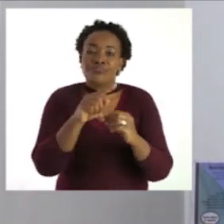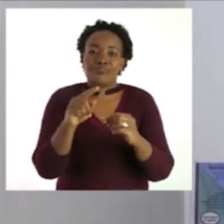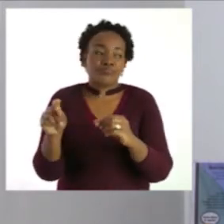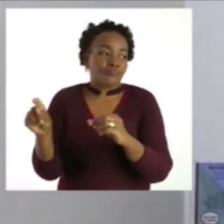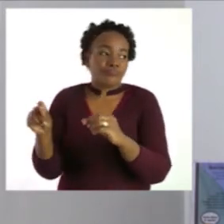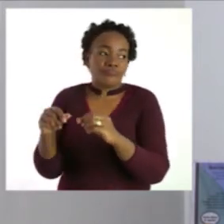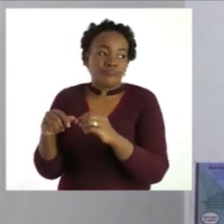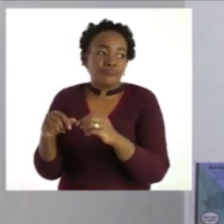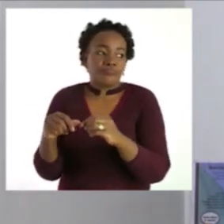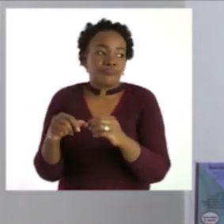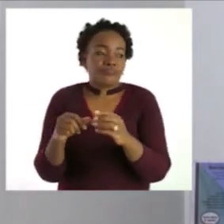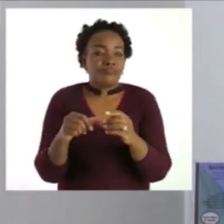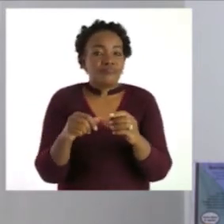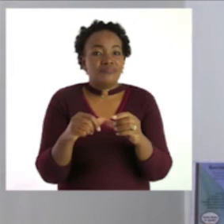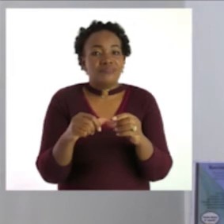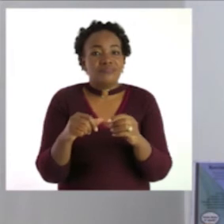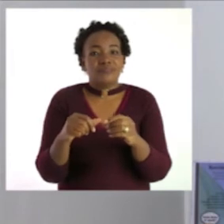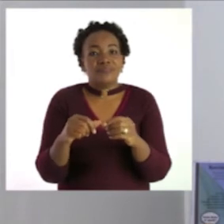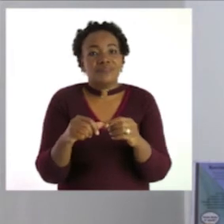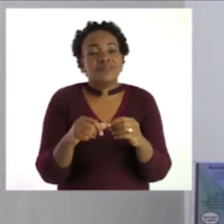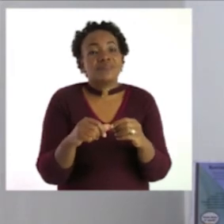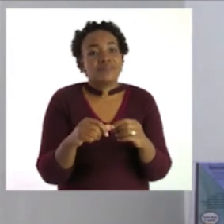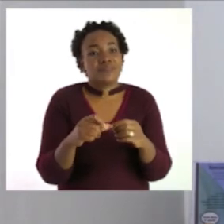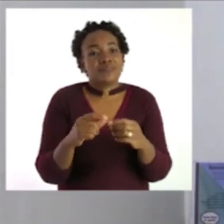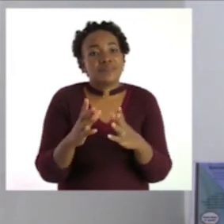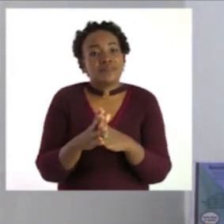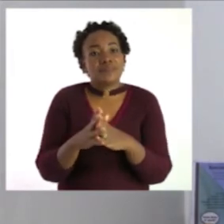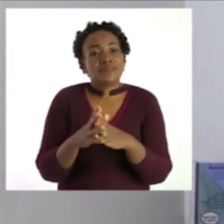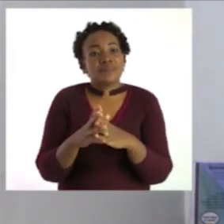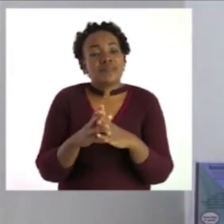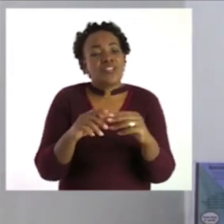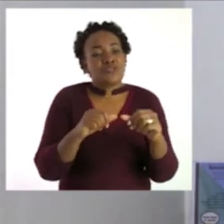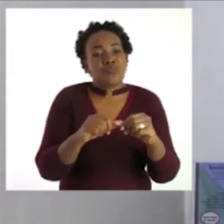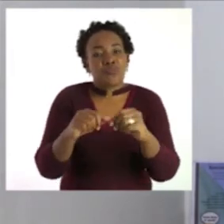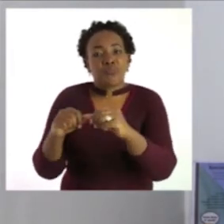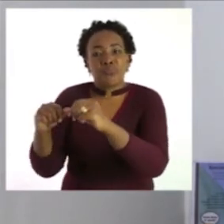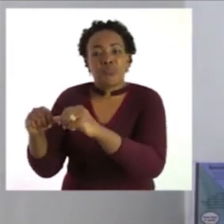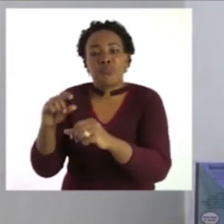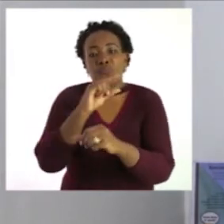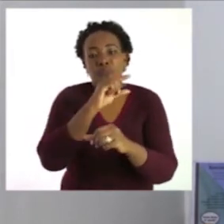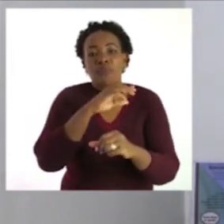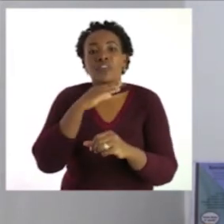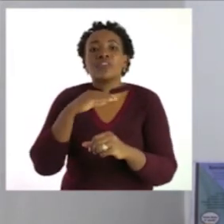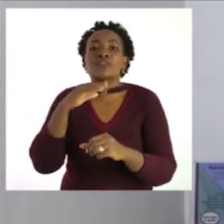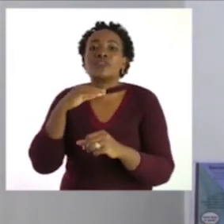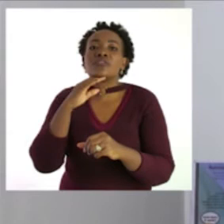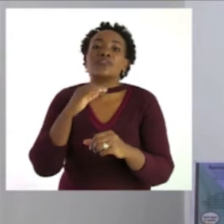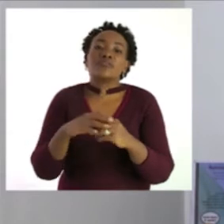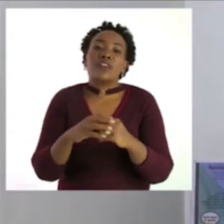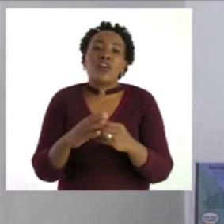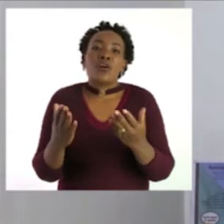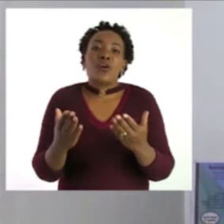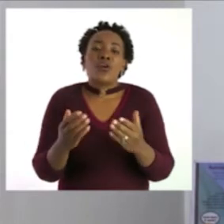they can continue some can come up to here so it's a continuous story who is